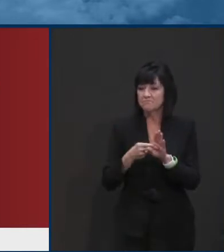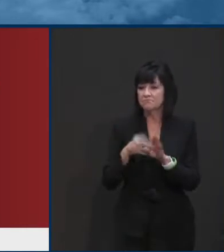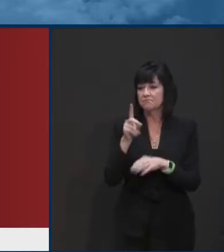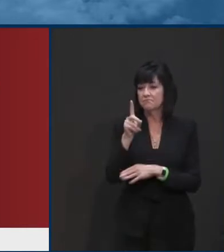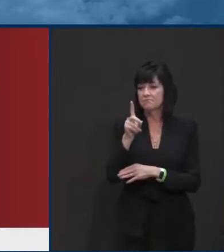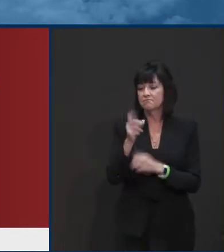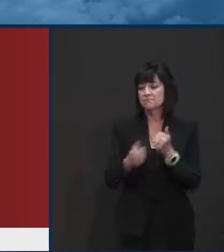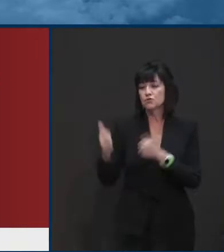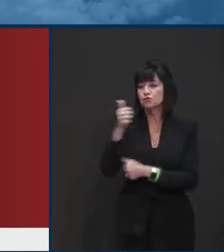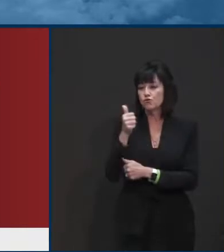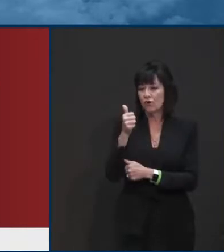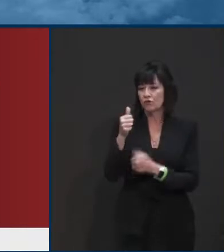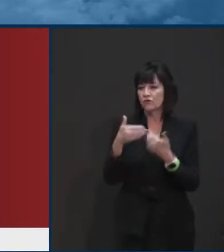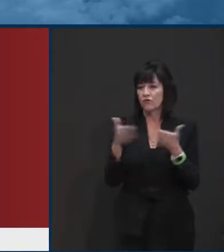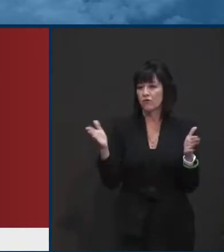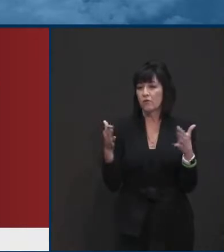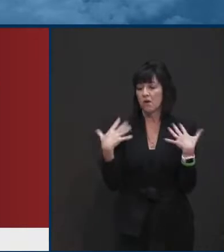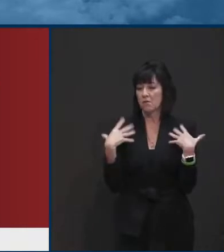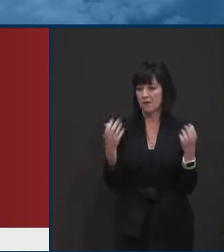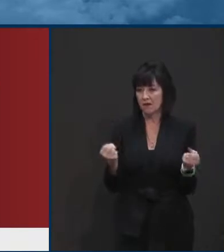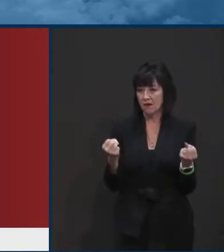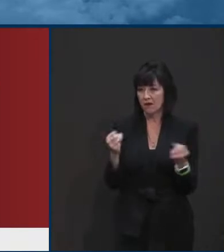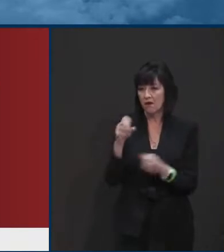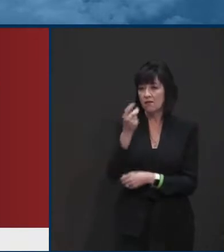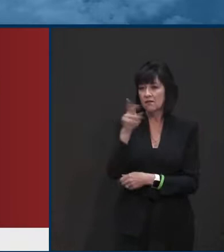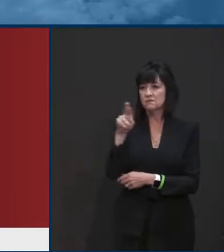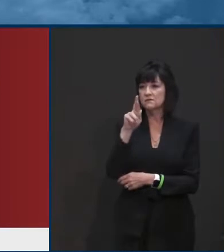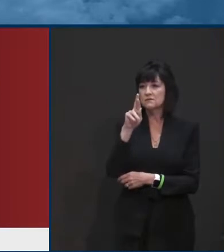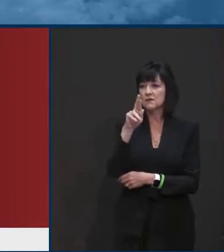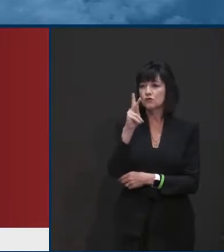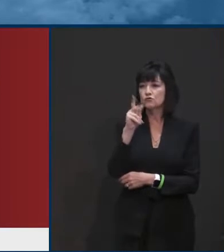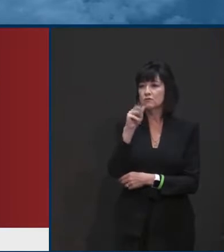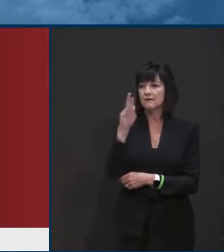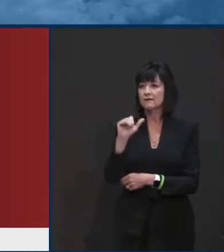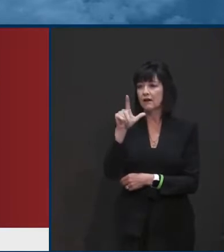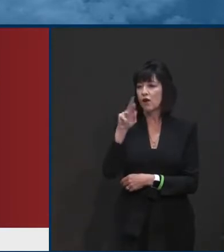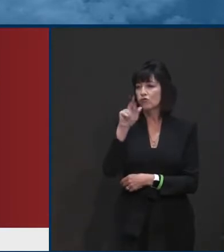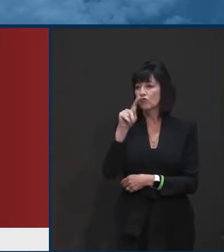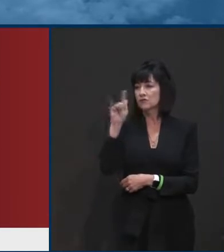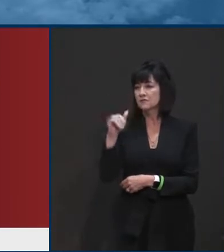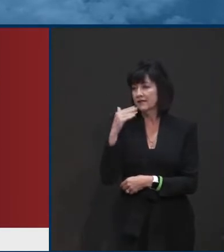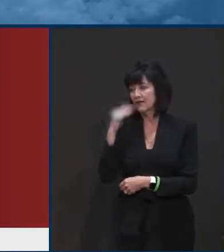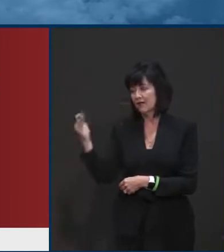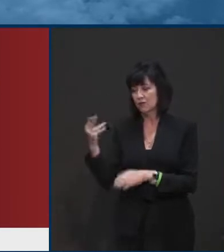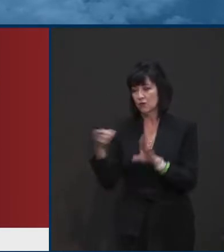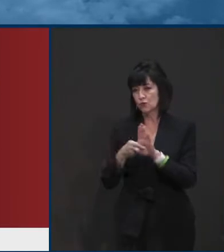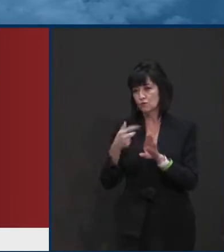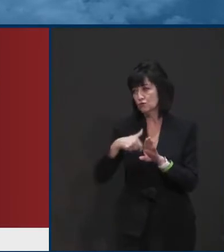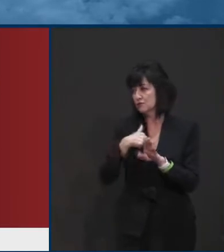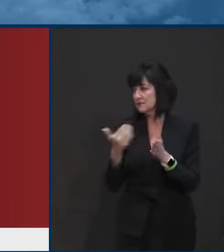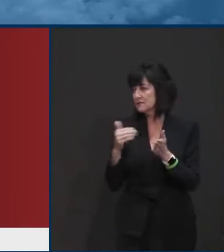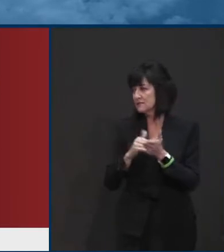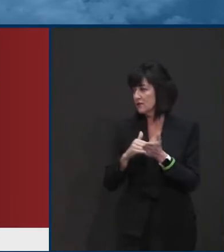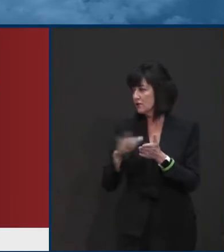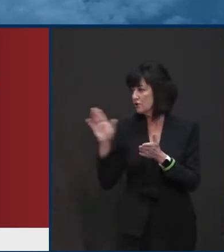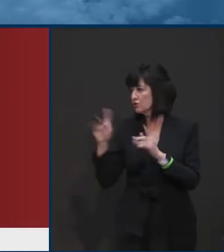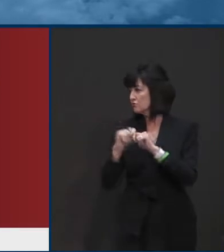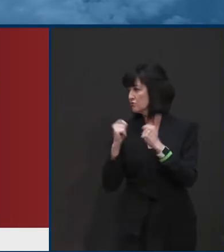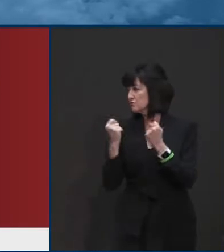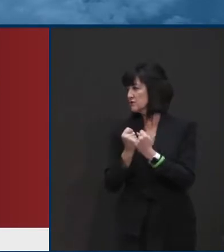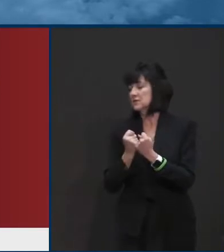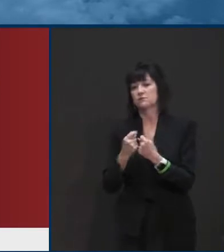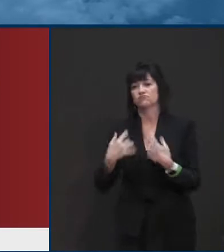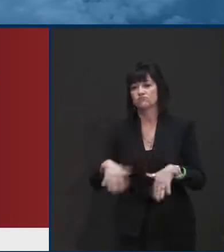Health, Dr. Carol Rattay. Dr. Rattay, thank you for being with us again and for the tremendous work that your team is doing.